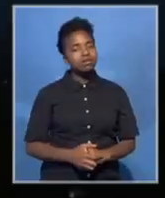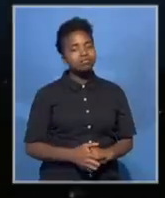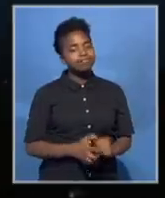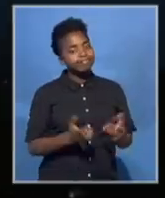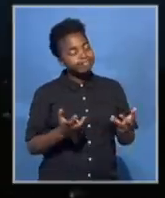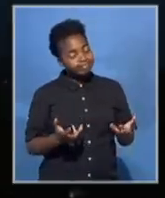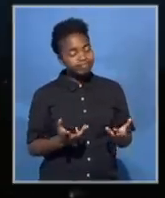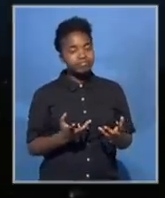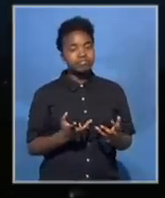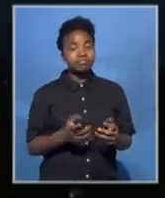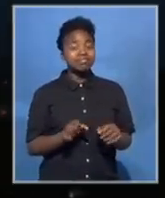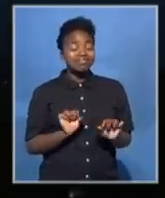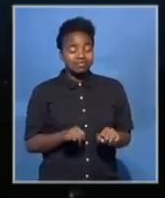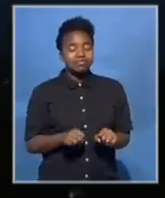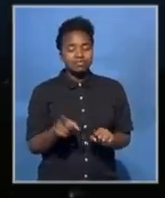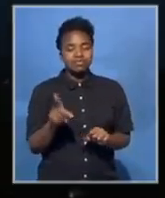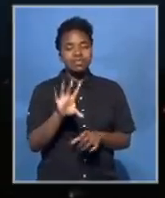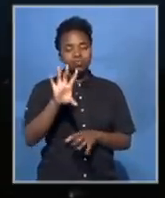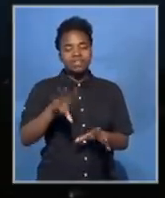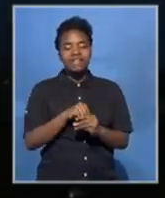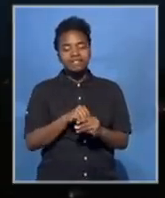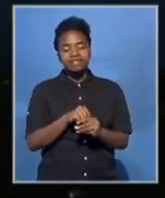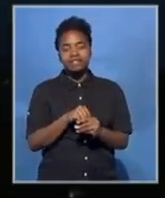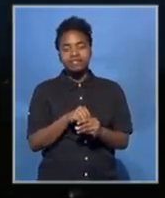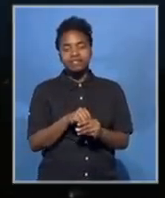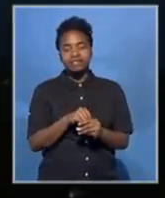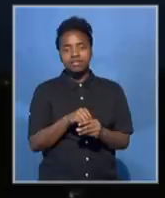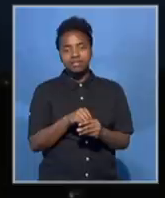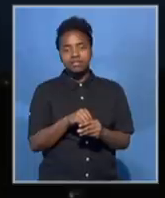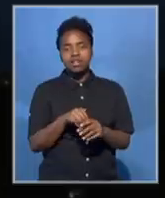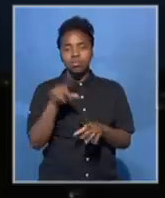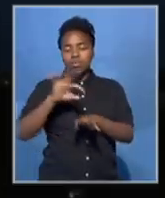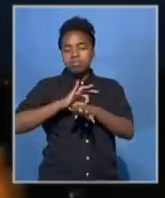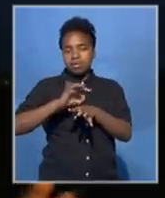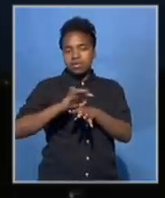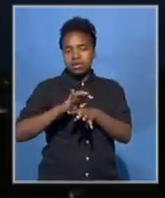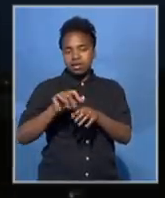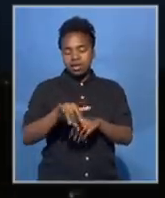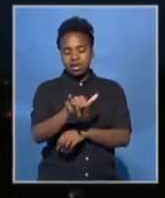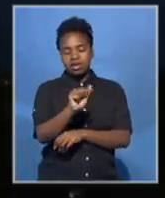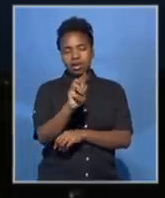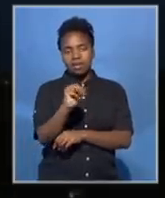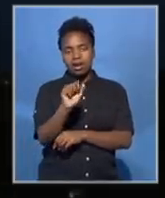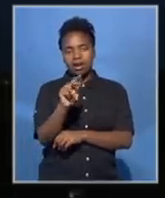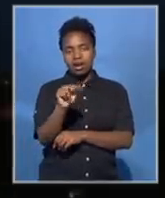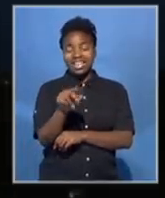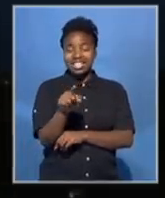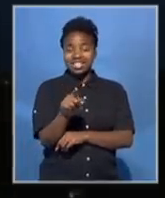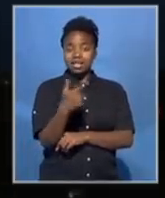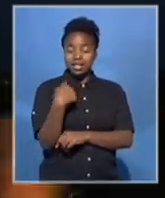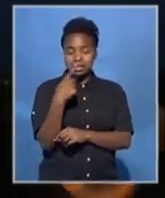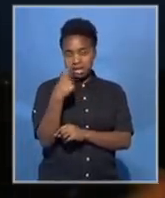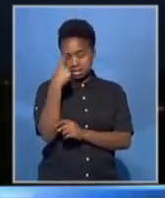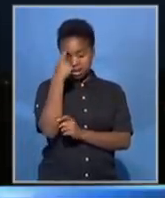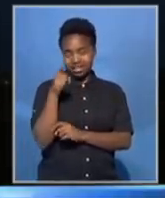Well, it certainly seems that they are involved with some extremist organisations. Yemeni al-Qaeda, indeed, is one that's been